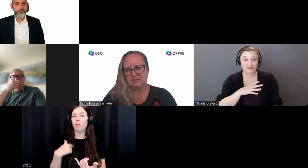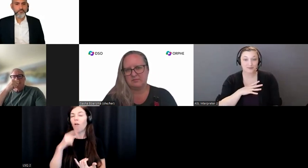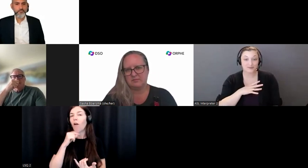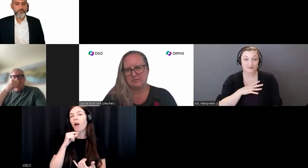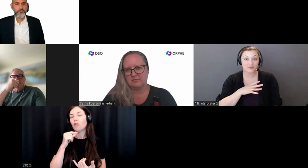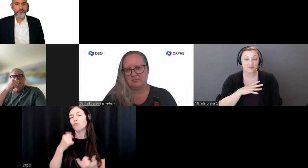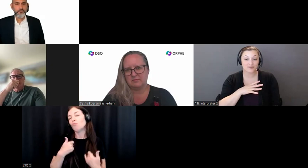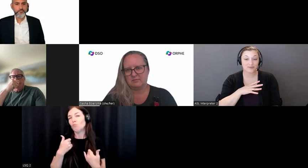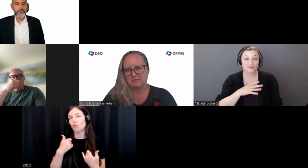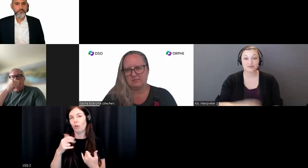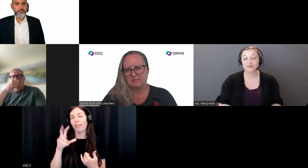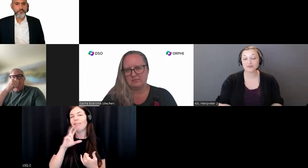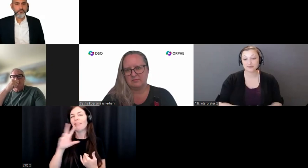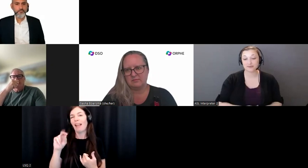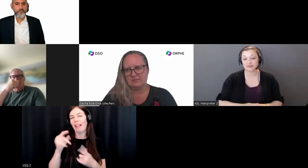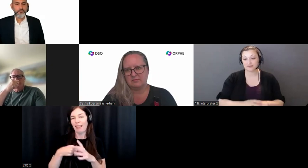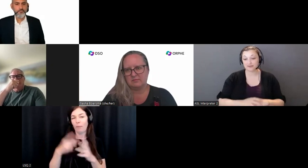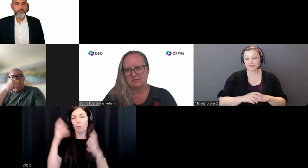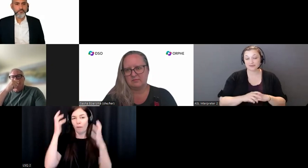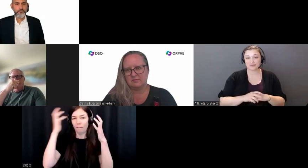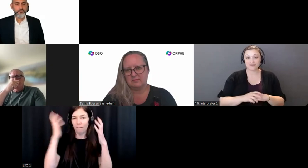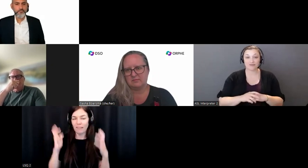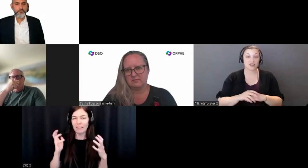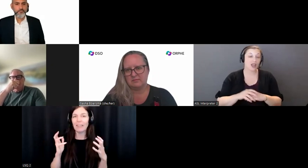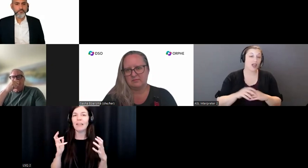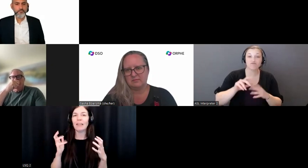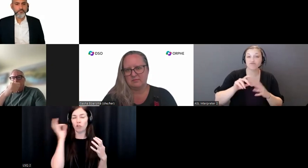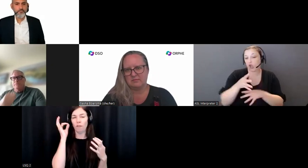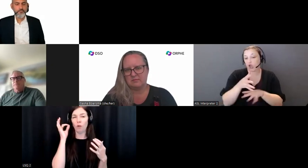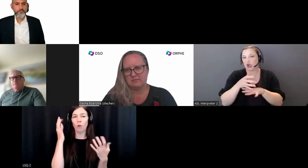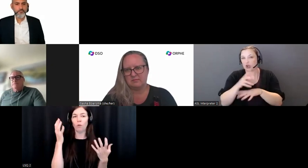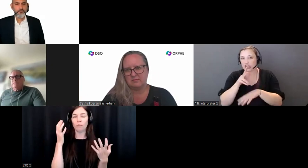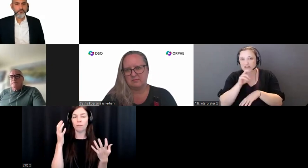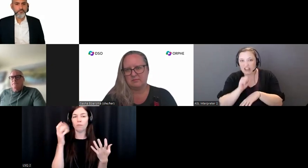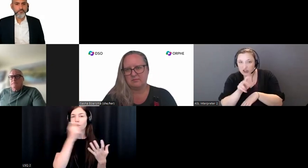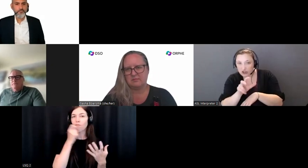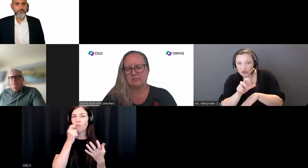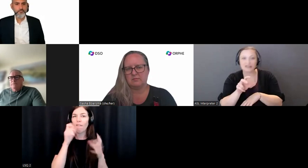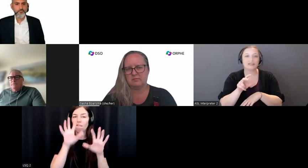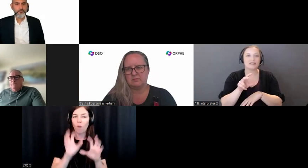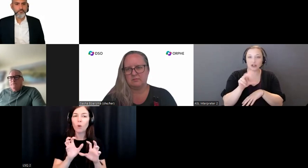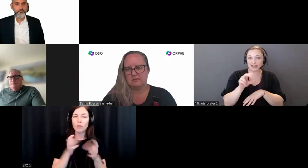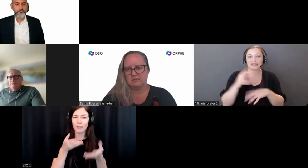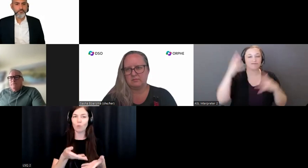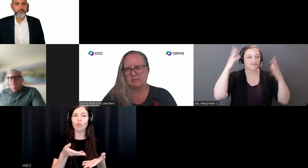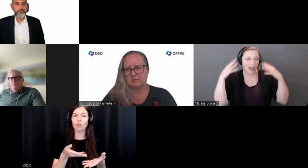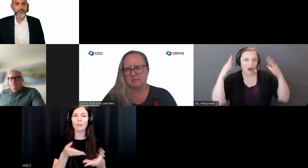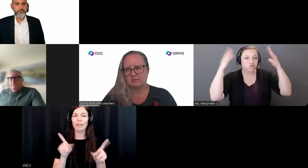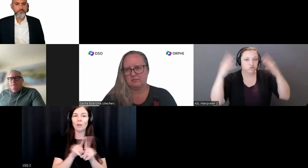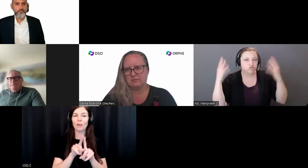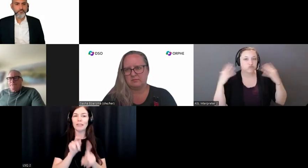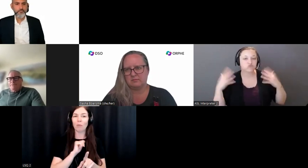At the beginning of my 30s, I have curly hair, I have a very dark